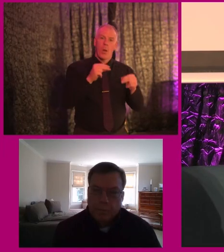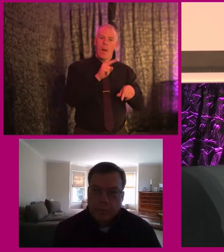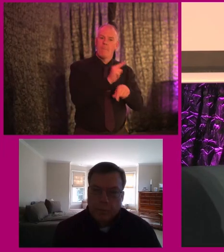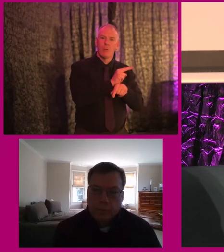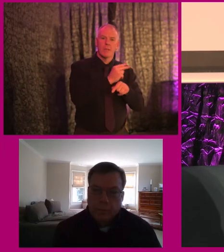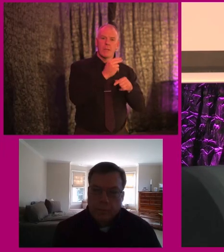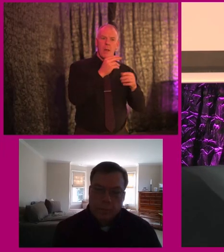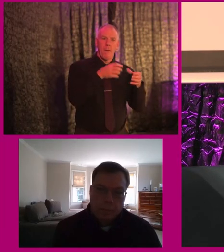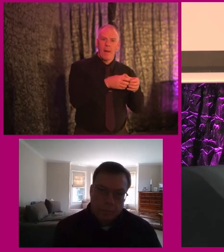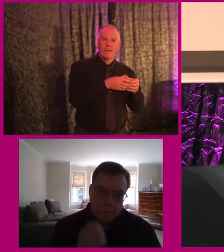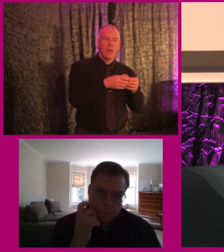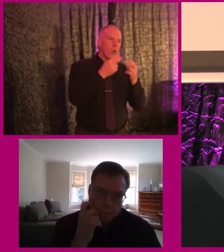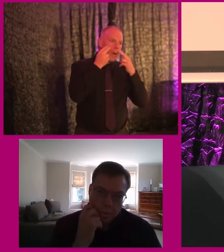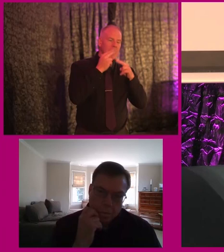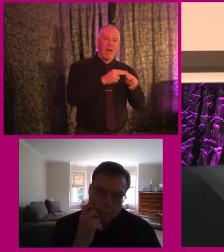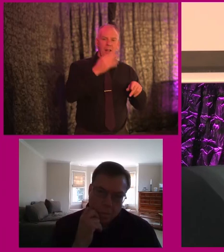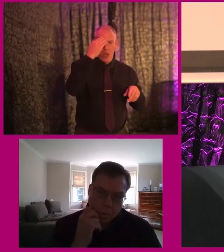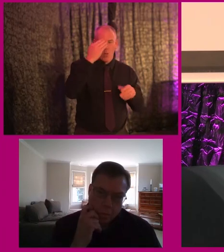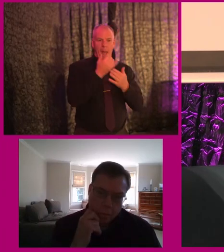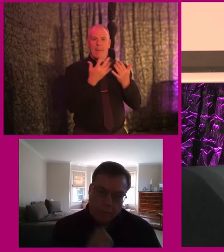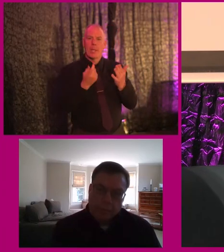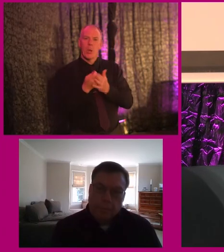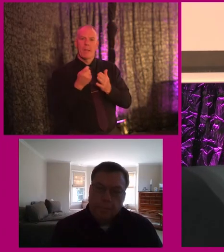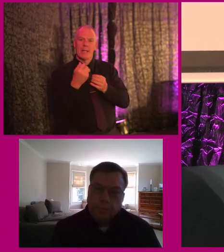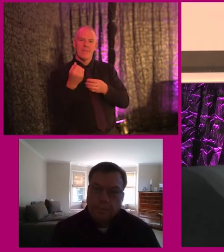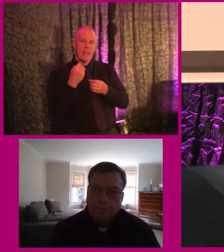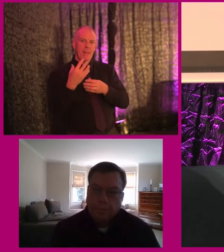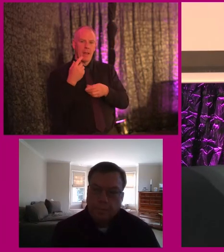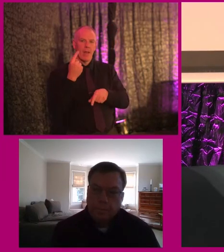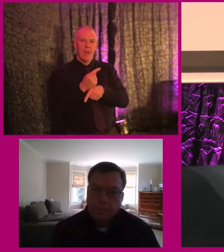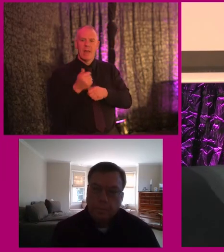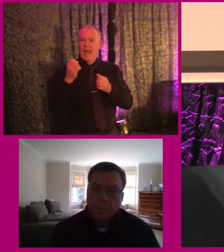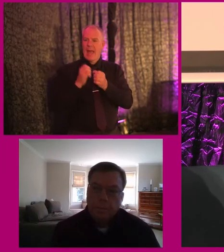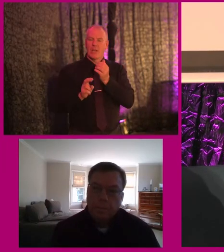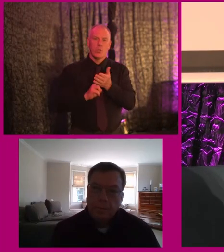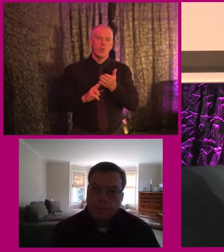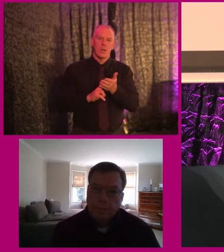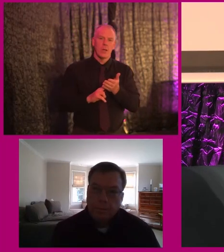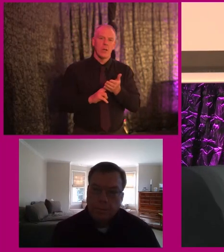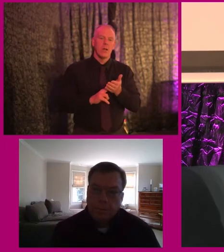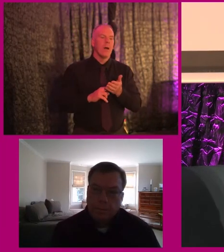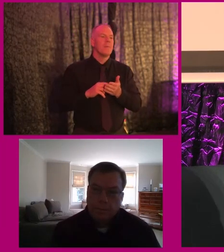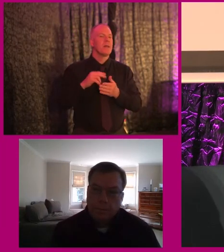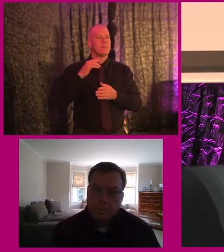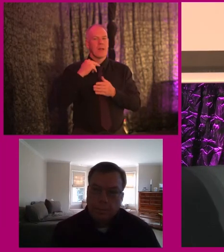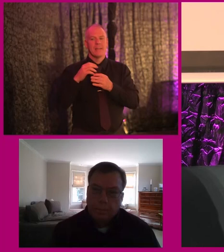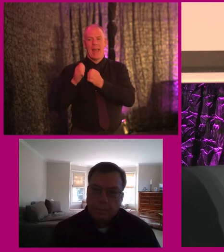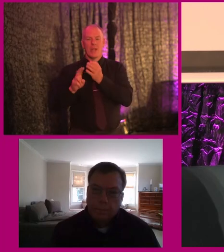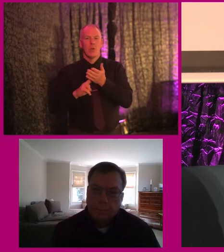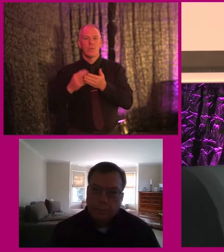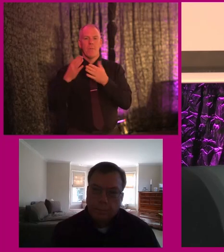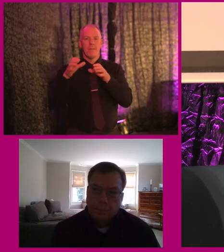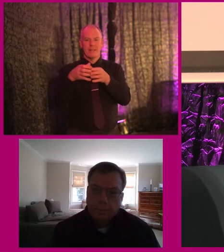know if, how much feedback is provided by end user, because that is something between the end user and the public sector body.